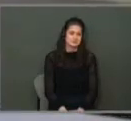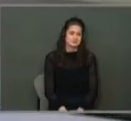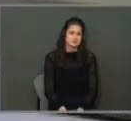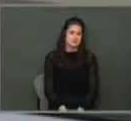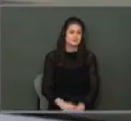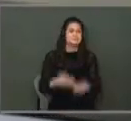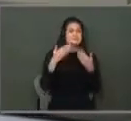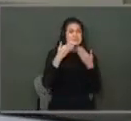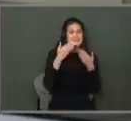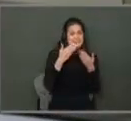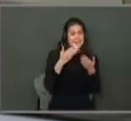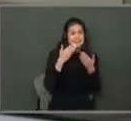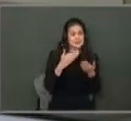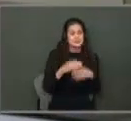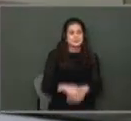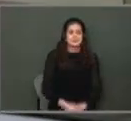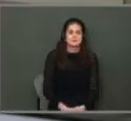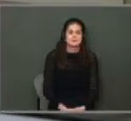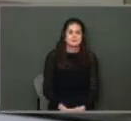Thank you, Councilwoman.